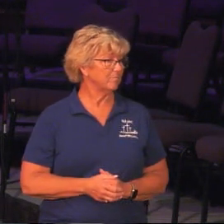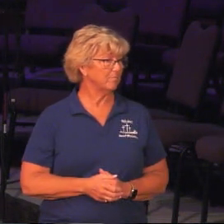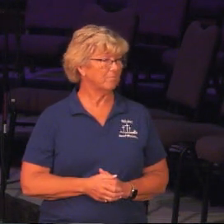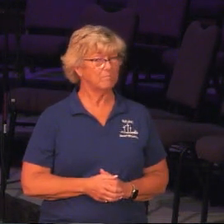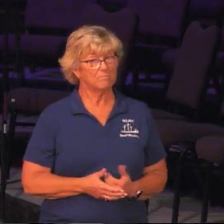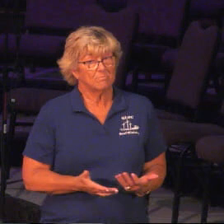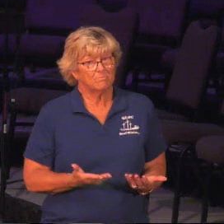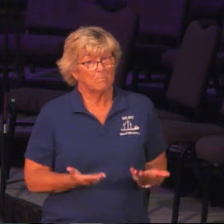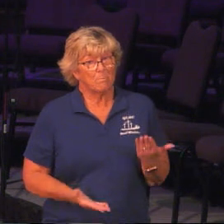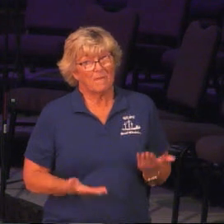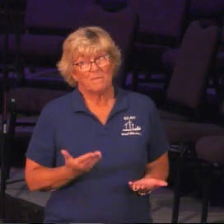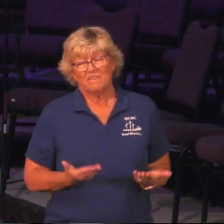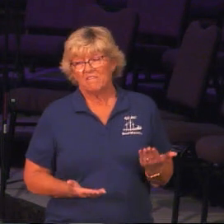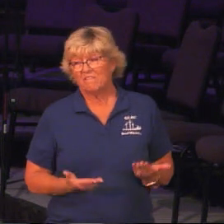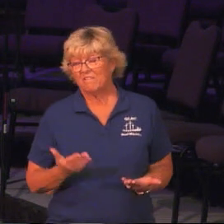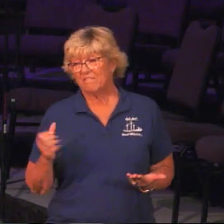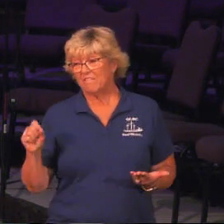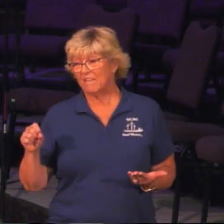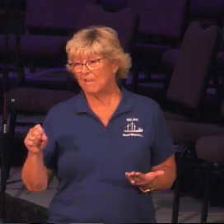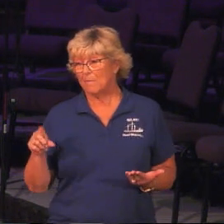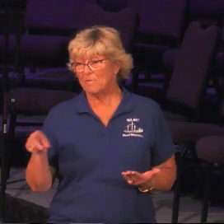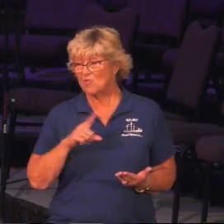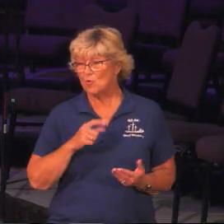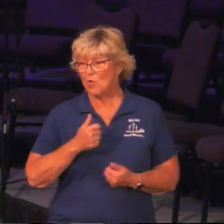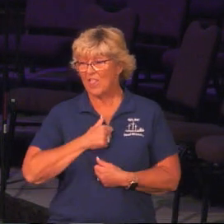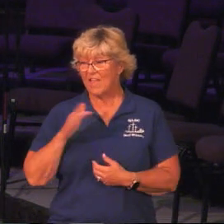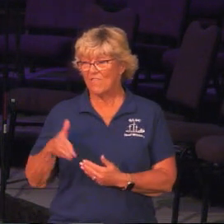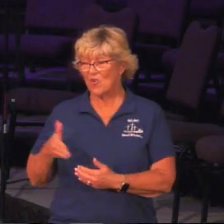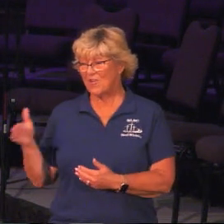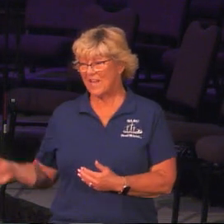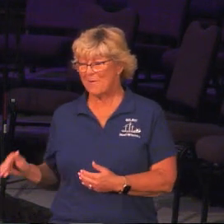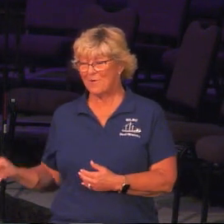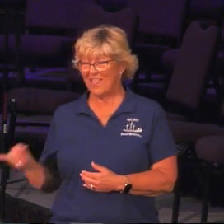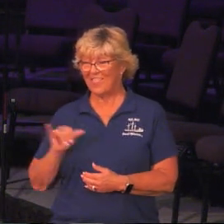Maybe, yeah. But do you love your neighbor as yourself?